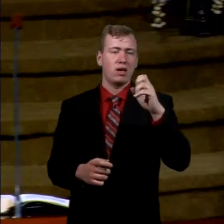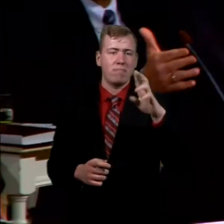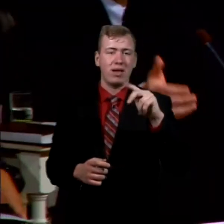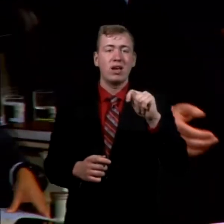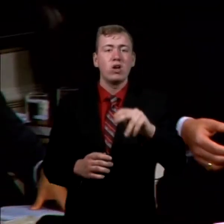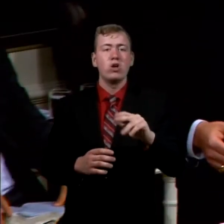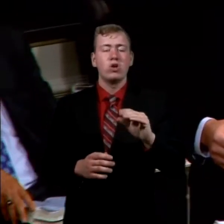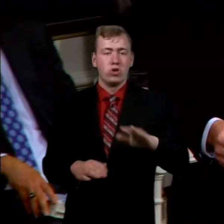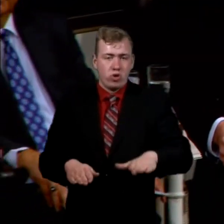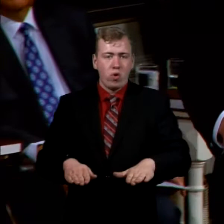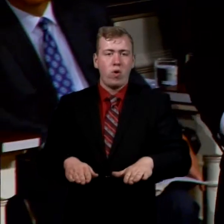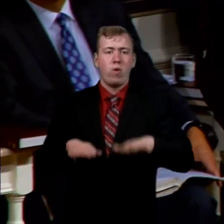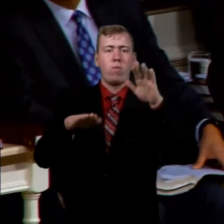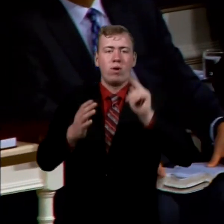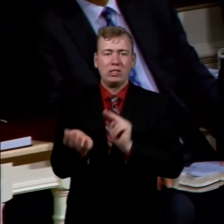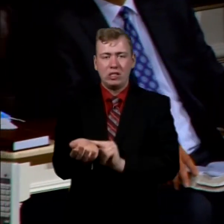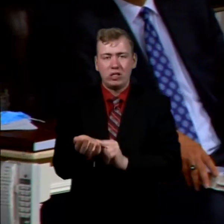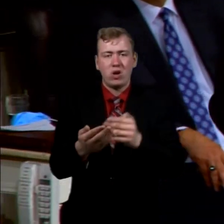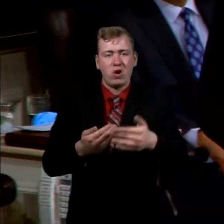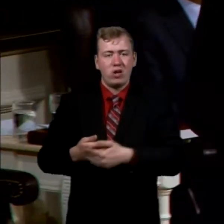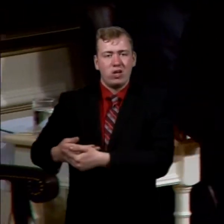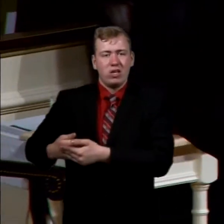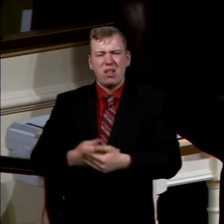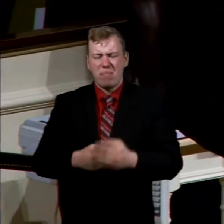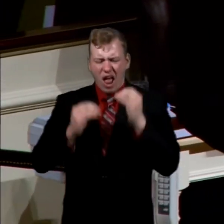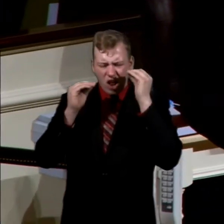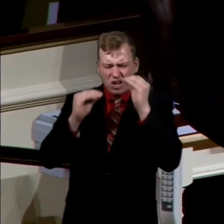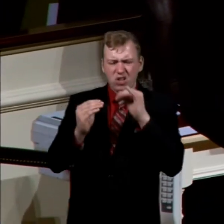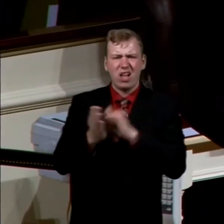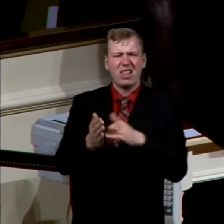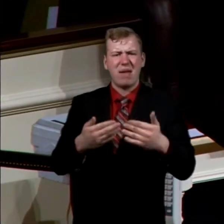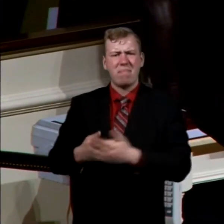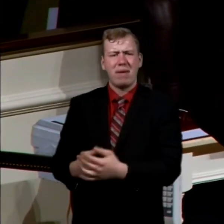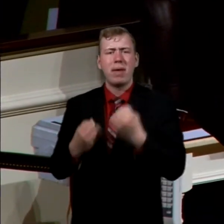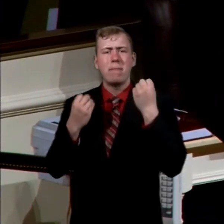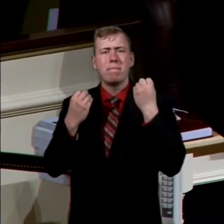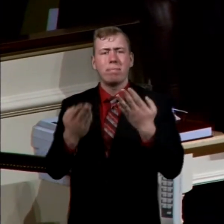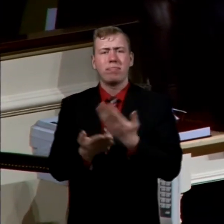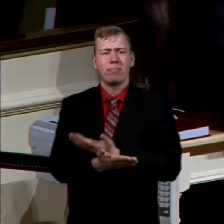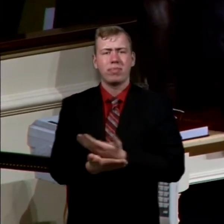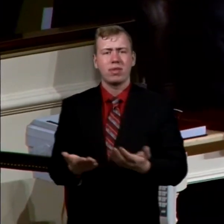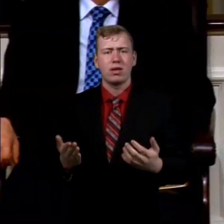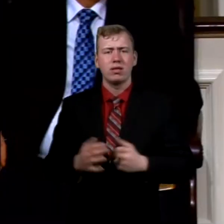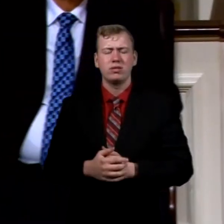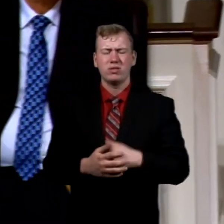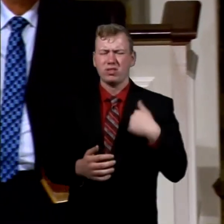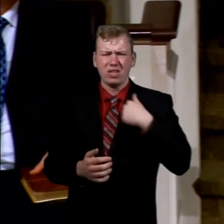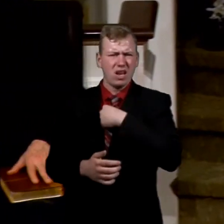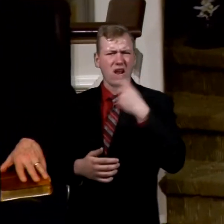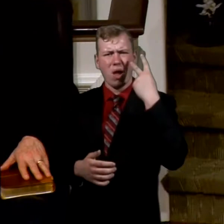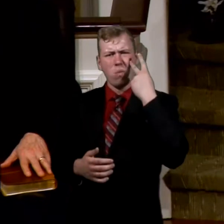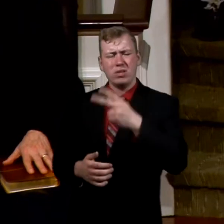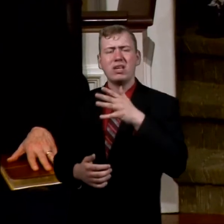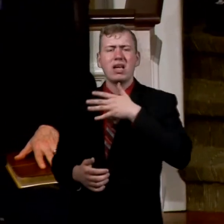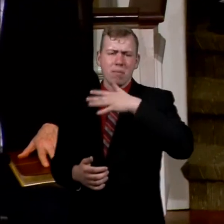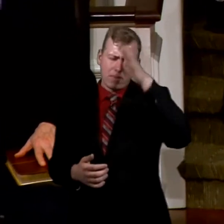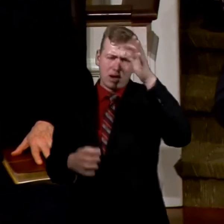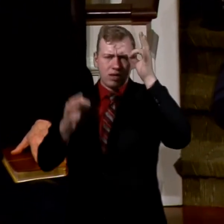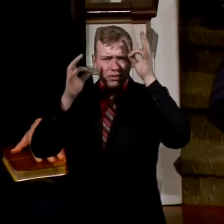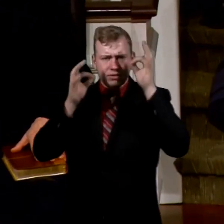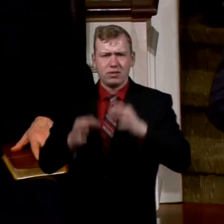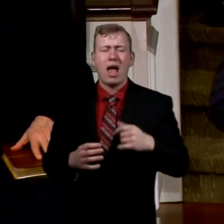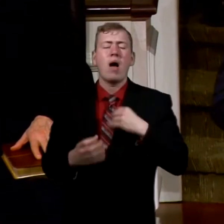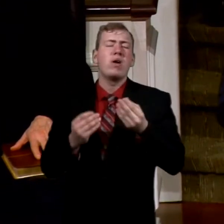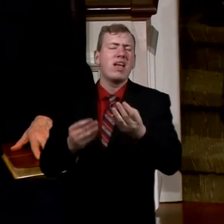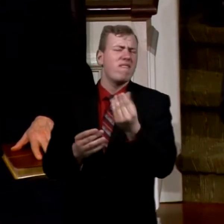and wean that baby. No doubt taught that baby a lot of things. And we see a parental decision. I'm going to give you just a